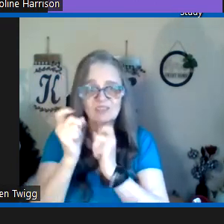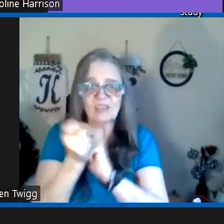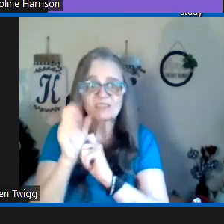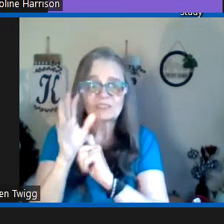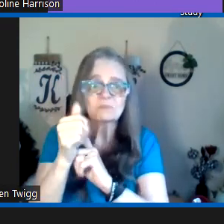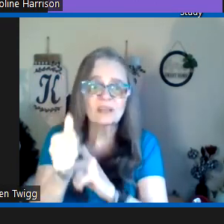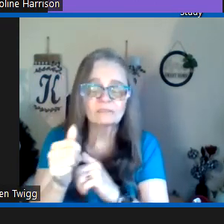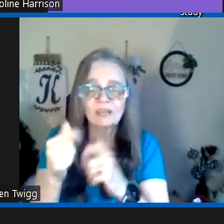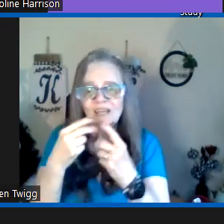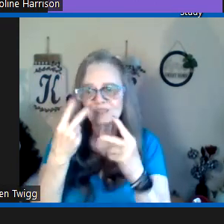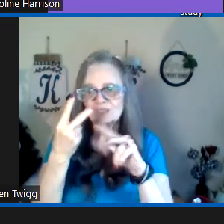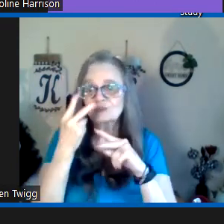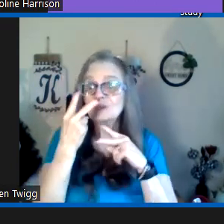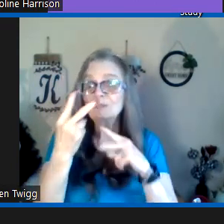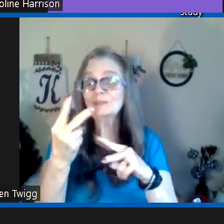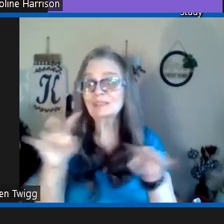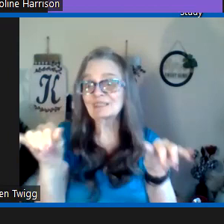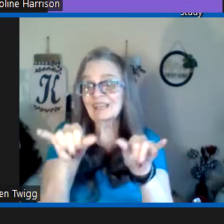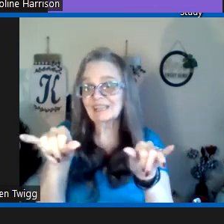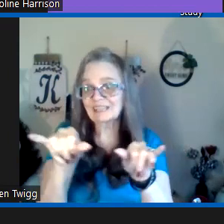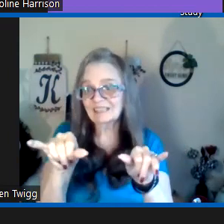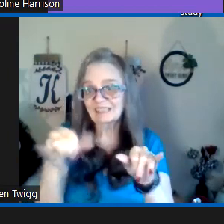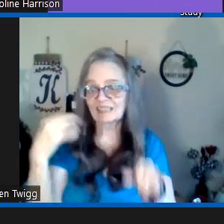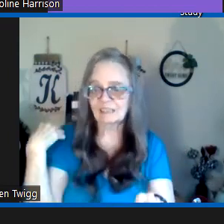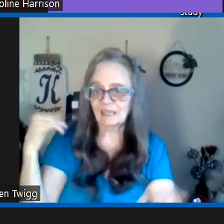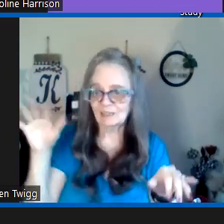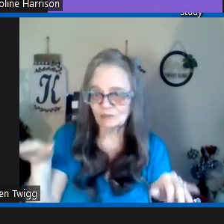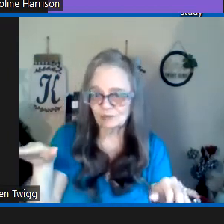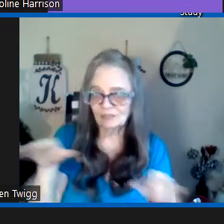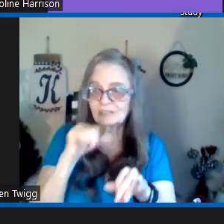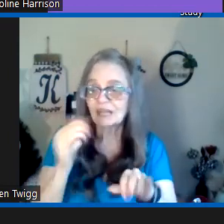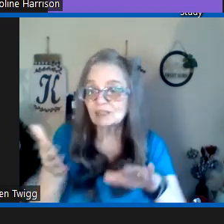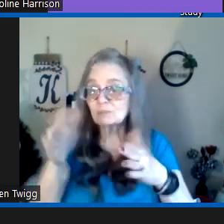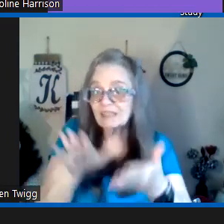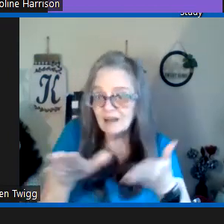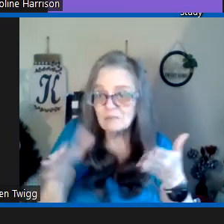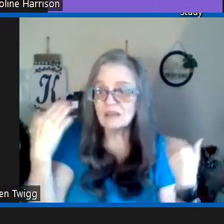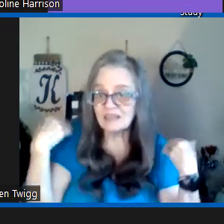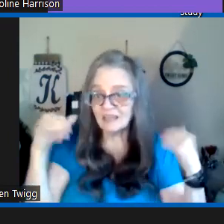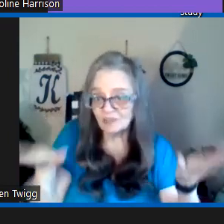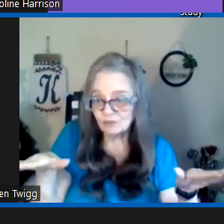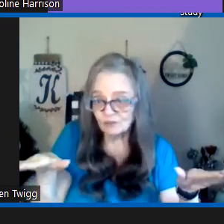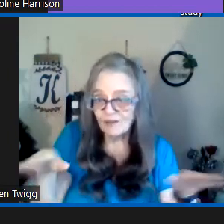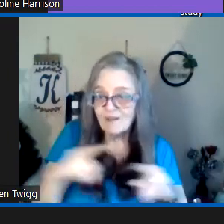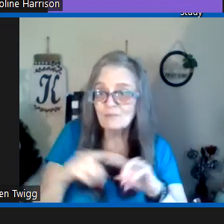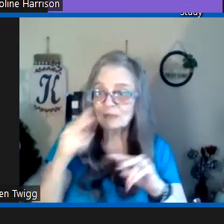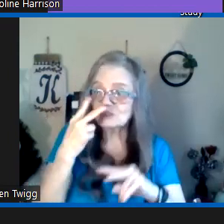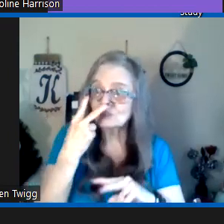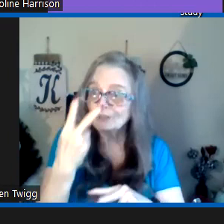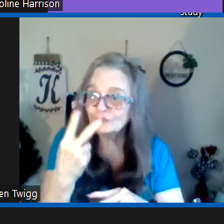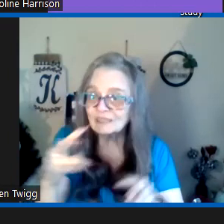that satan changes himself to look like an angel not to become an angel